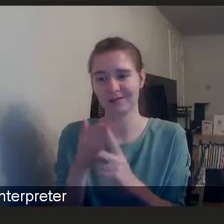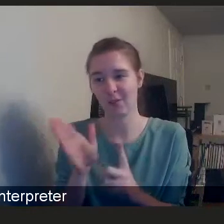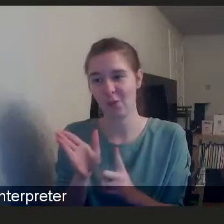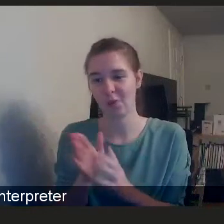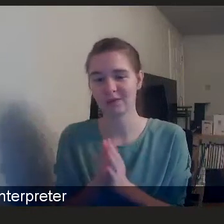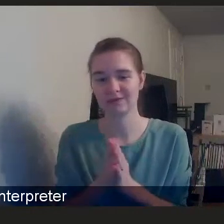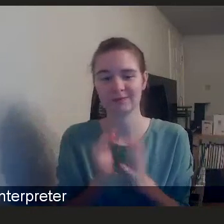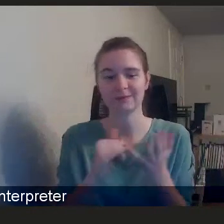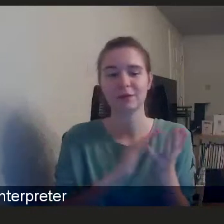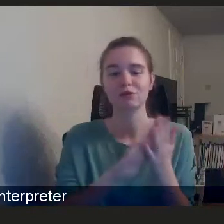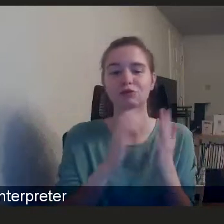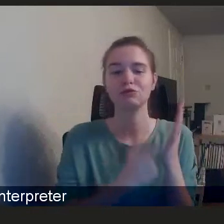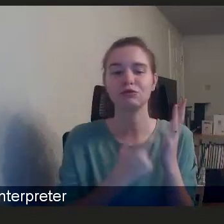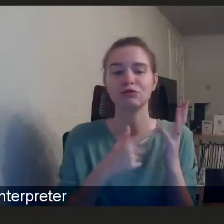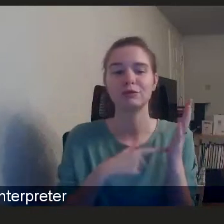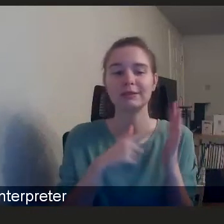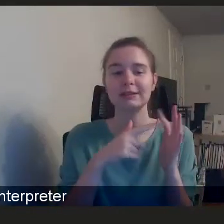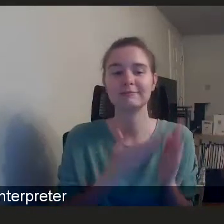you now. I'll a quick.